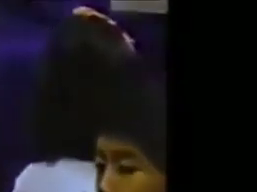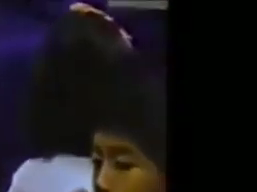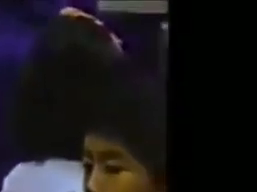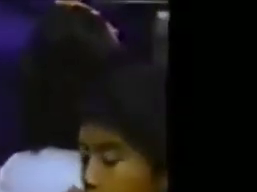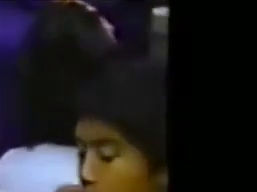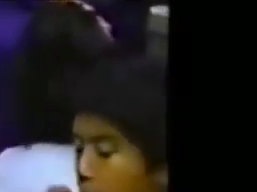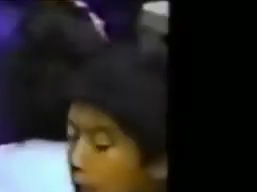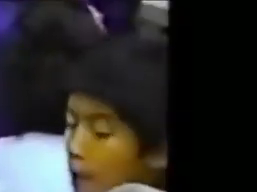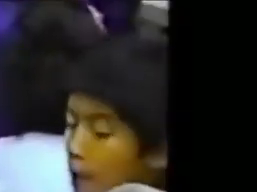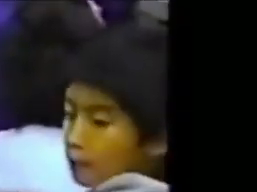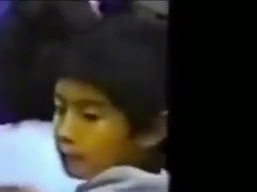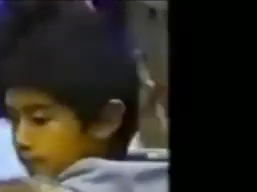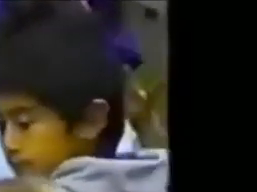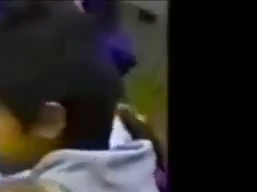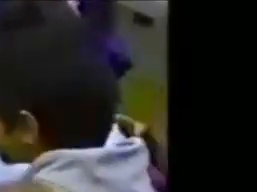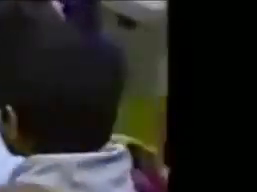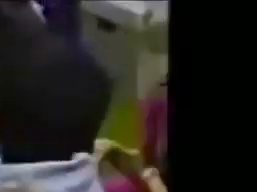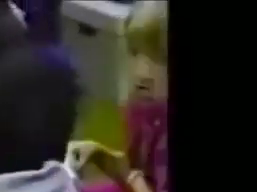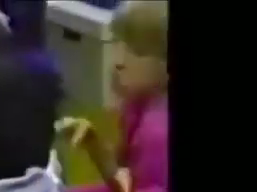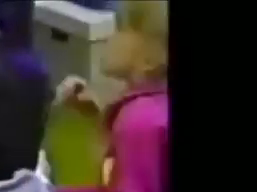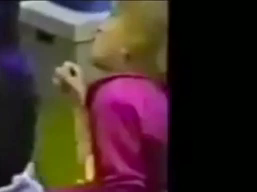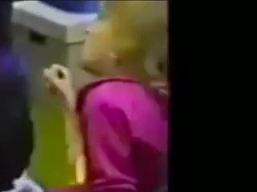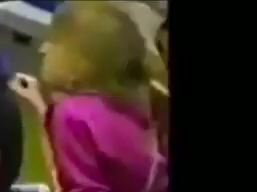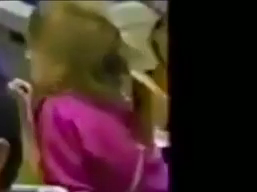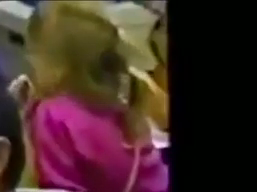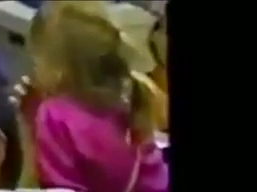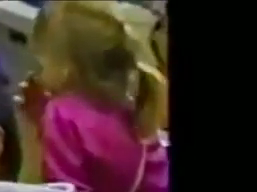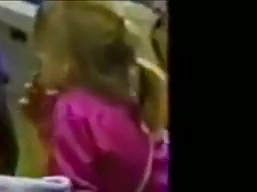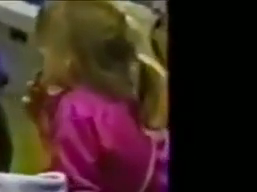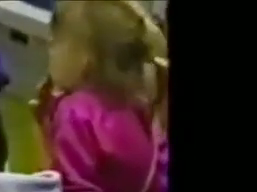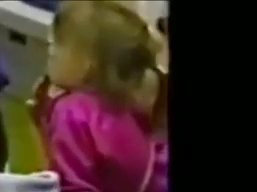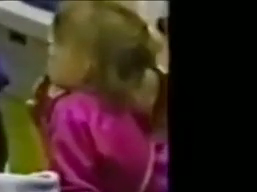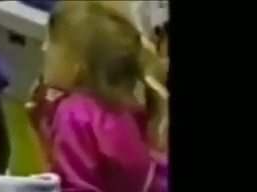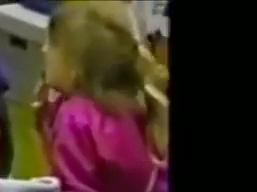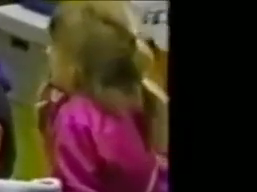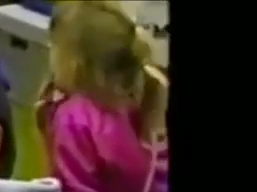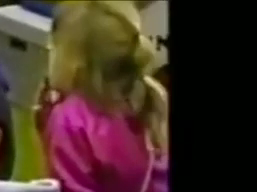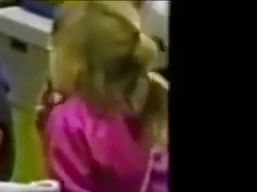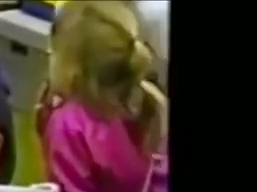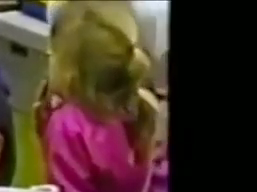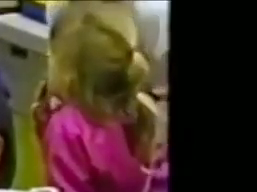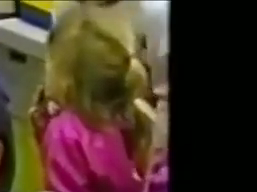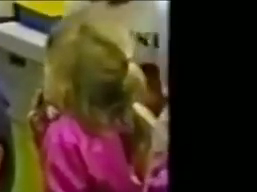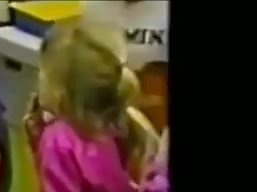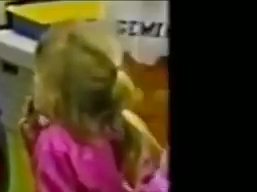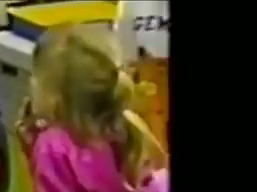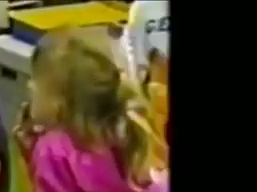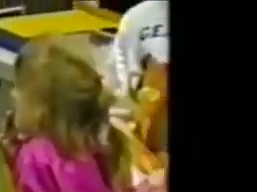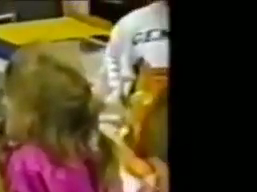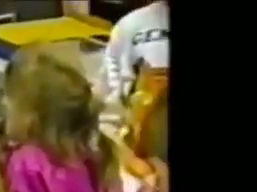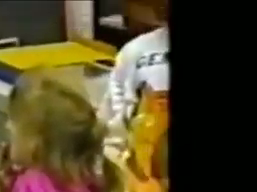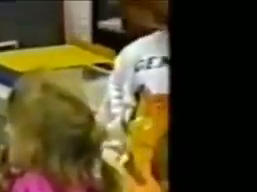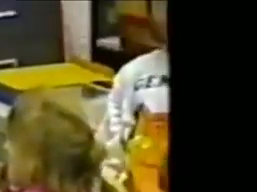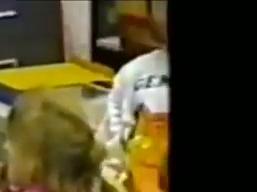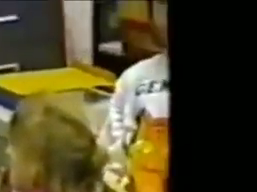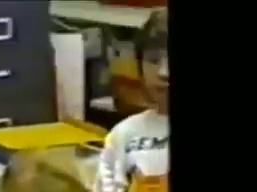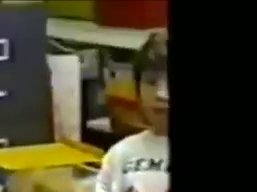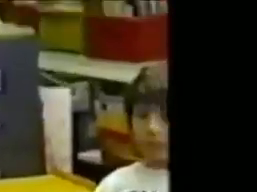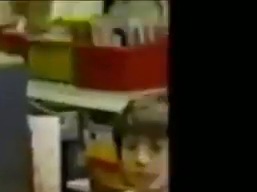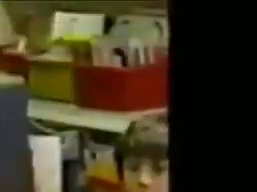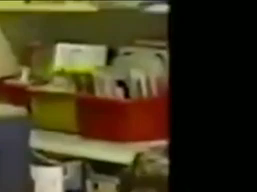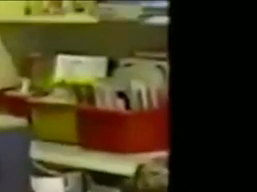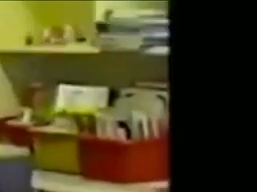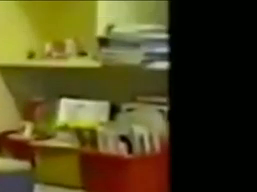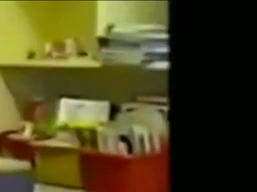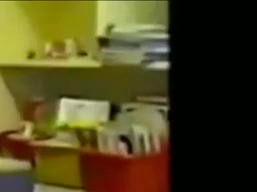it doesn't take up as much time as you get a bit more of it.